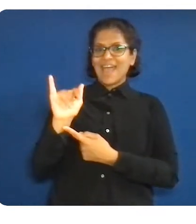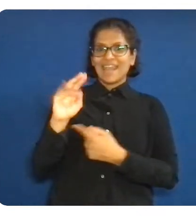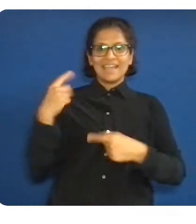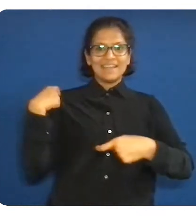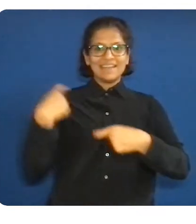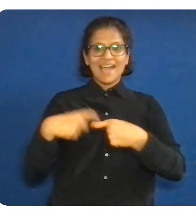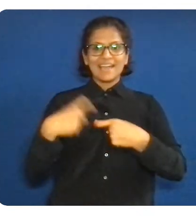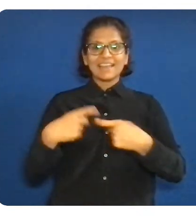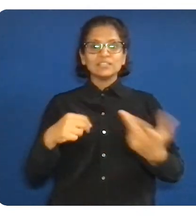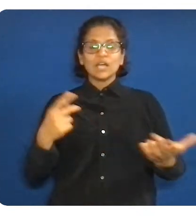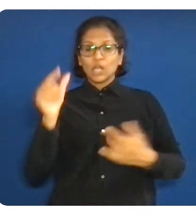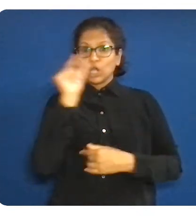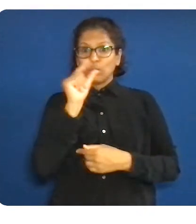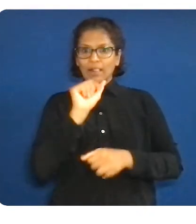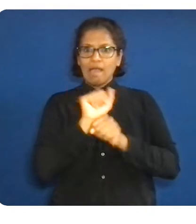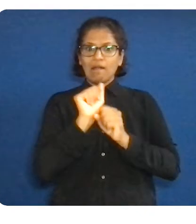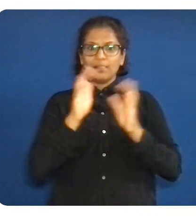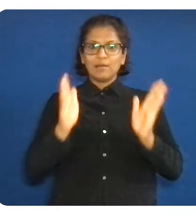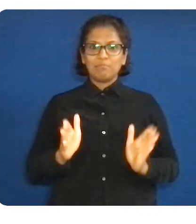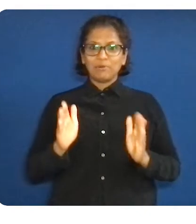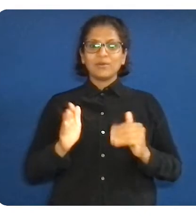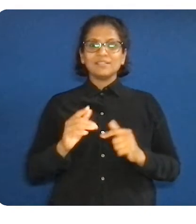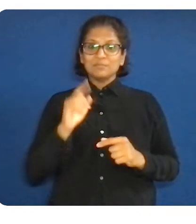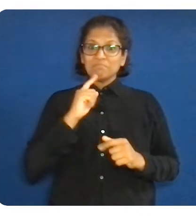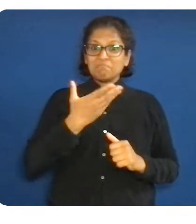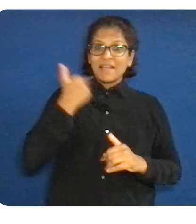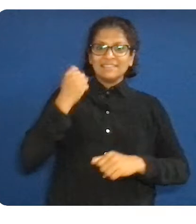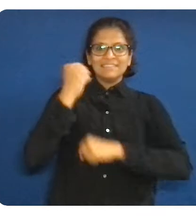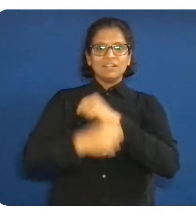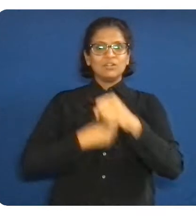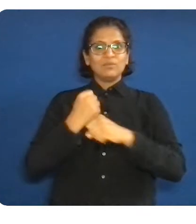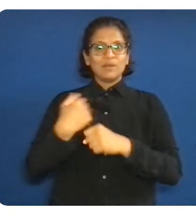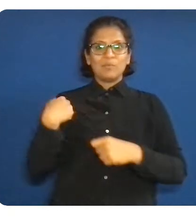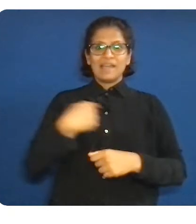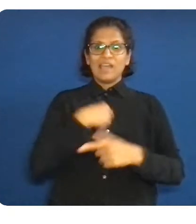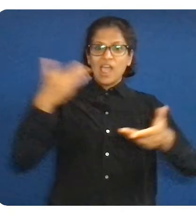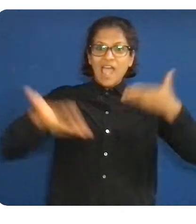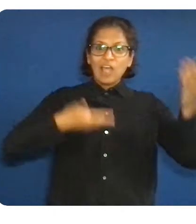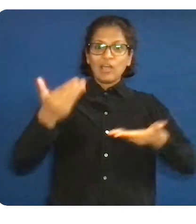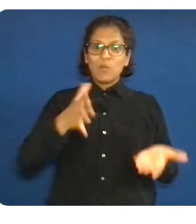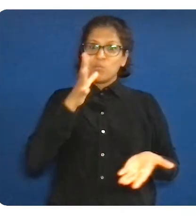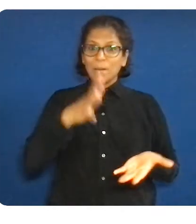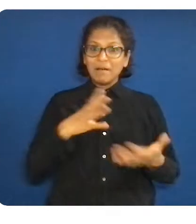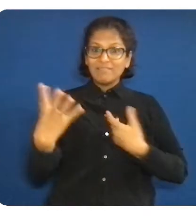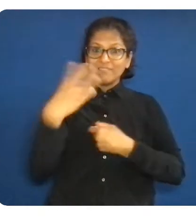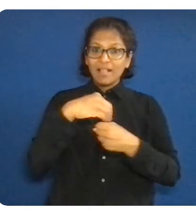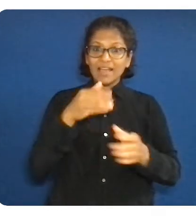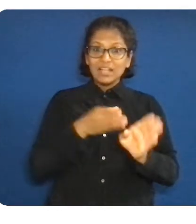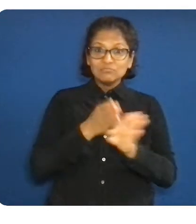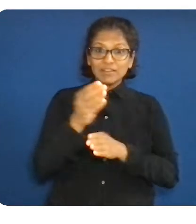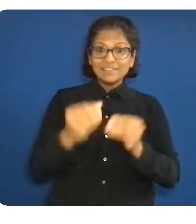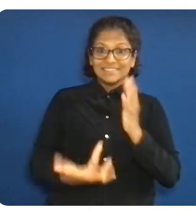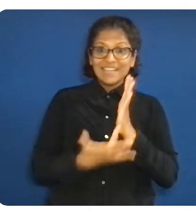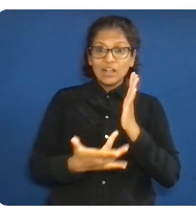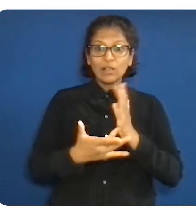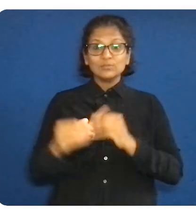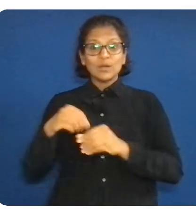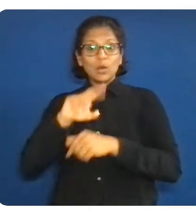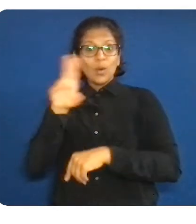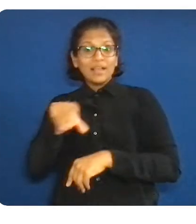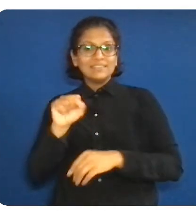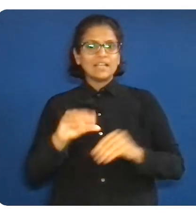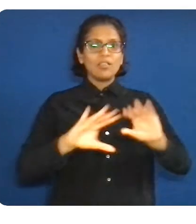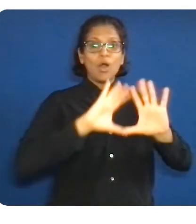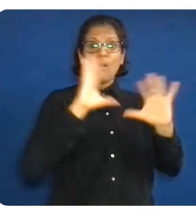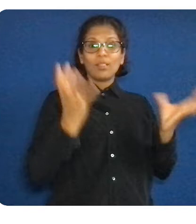to hiring, we're also redoubling the focus on retaining Googlers from all underrepresented groups. And in full transparency,